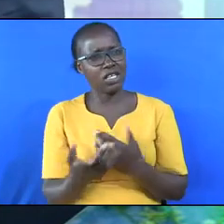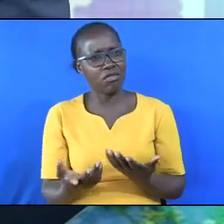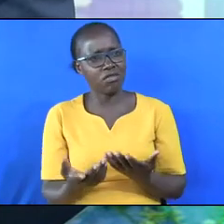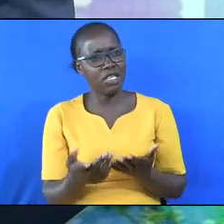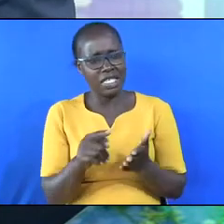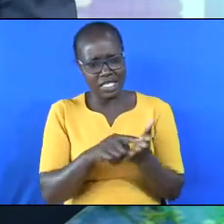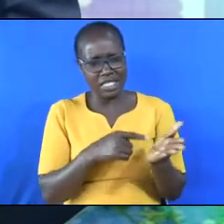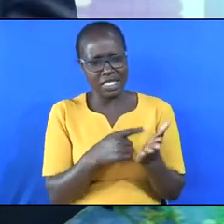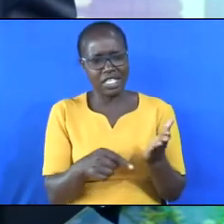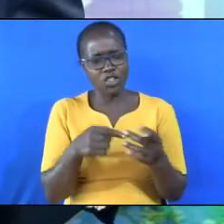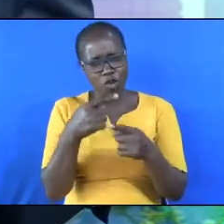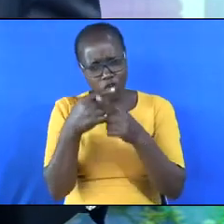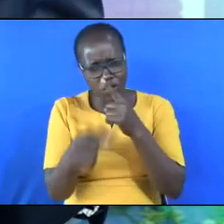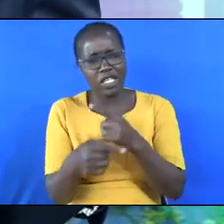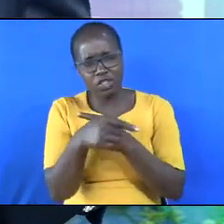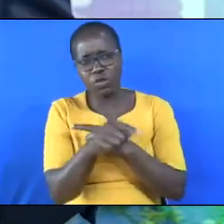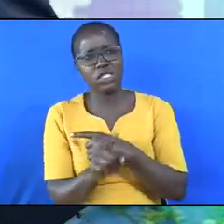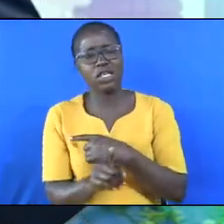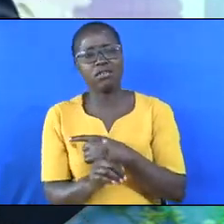be guilty of killing yourself.